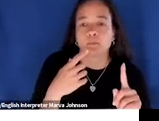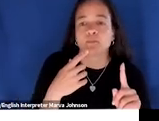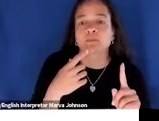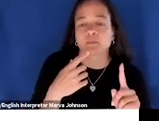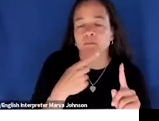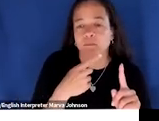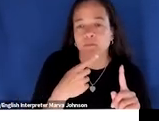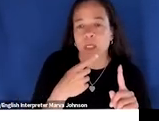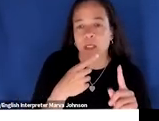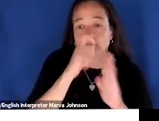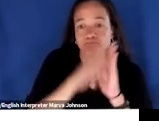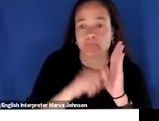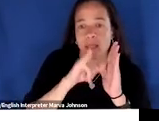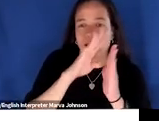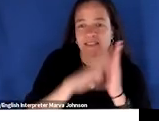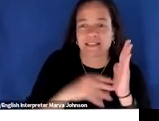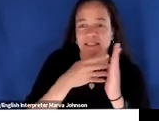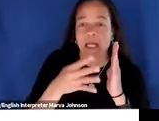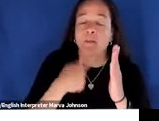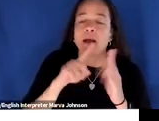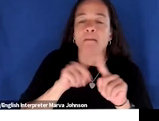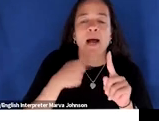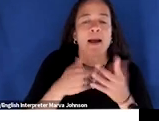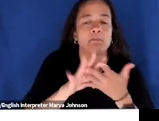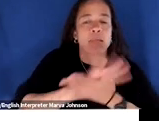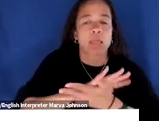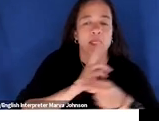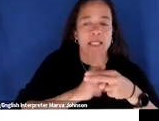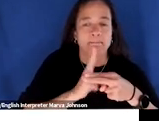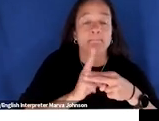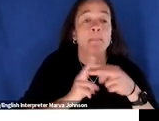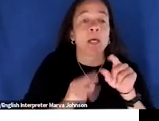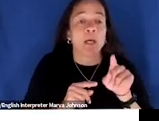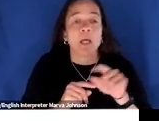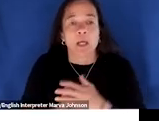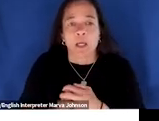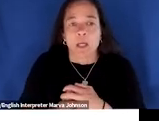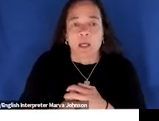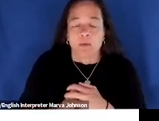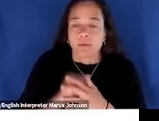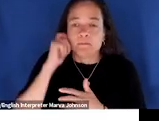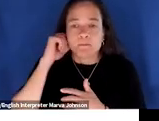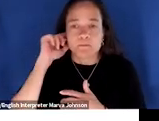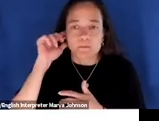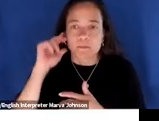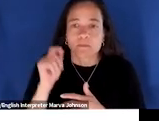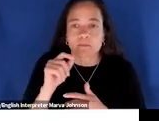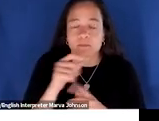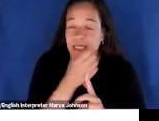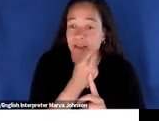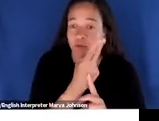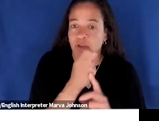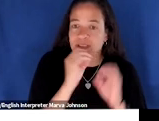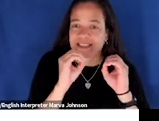wanted me to but this is a syllabus rider you see here the sustainability policy uh this is from my colleague and uh she teaches